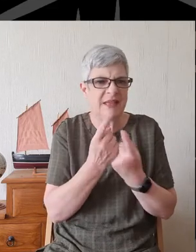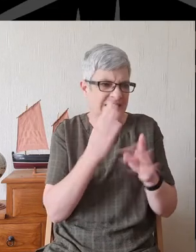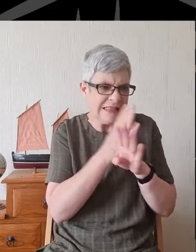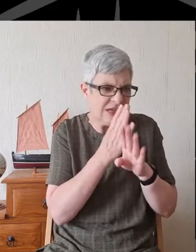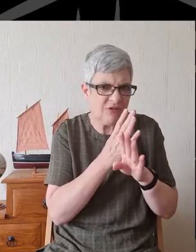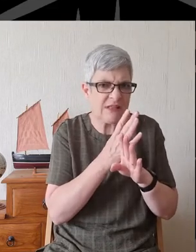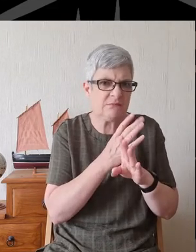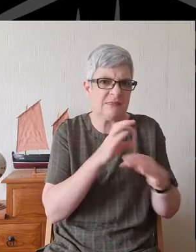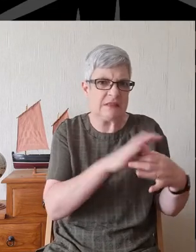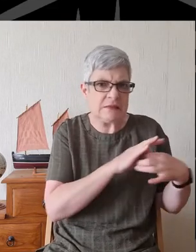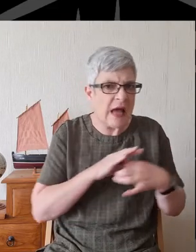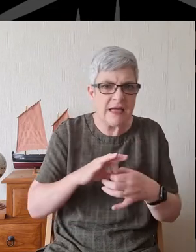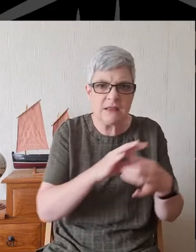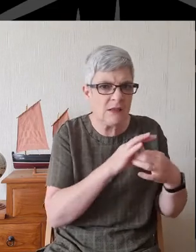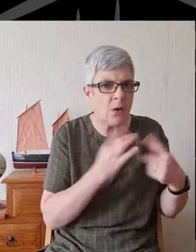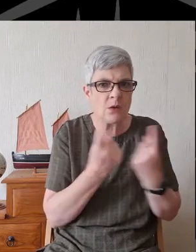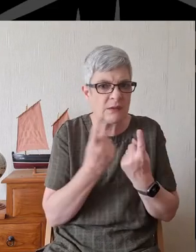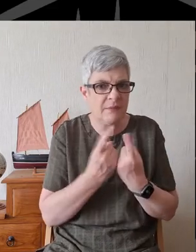society meeting.